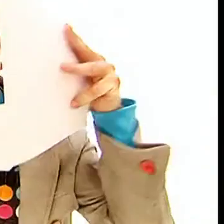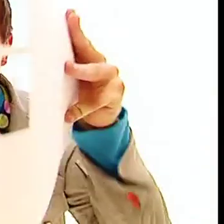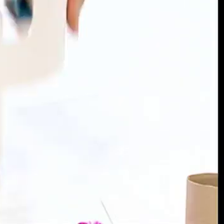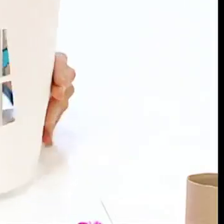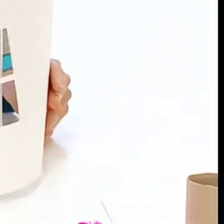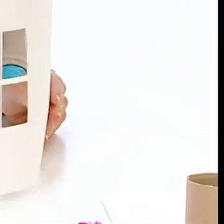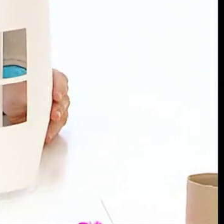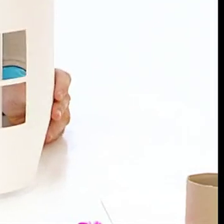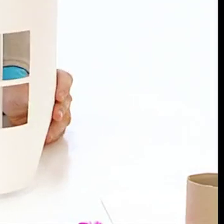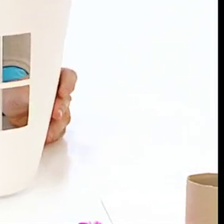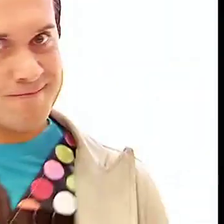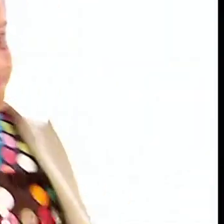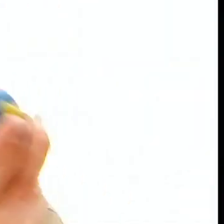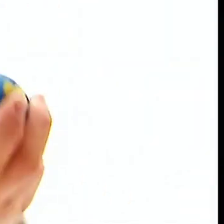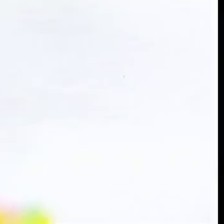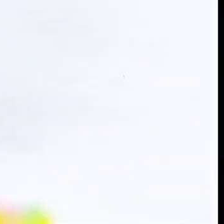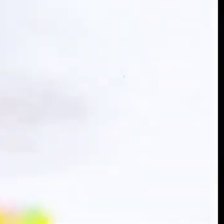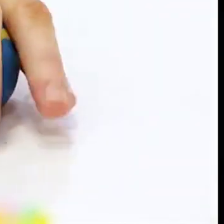Or. Or.